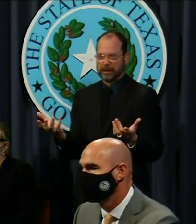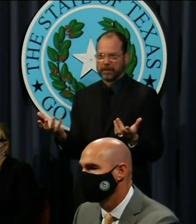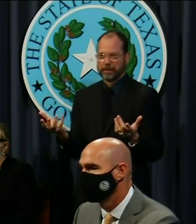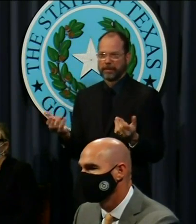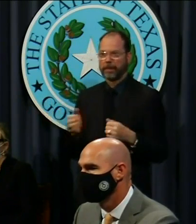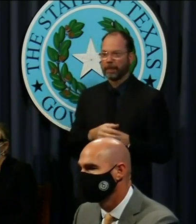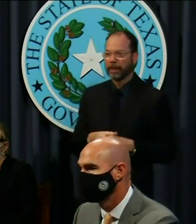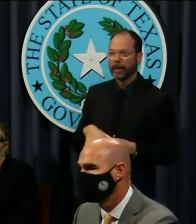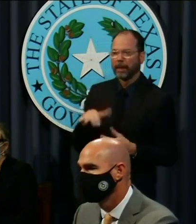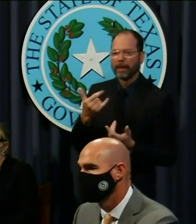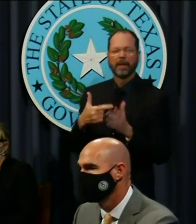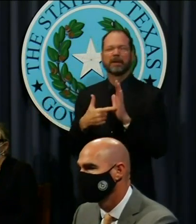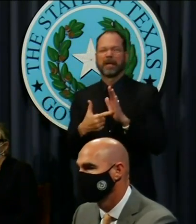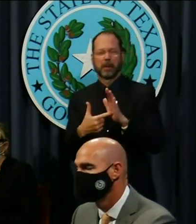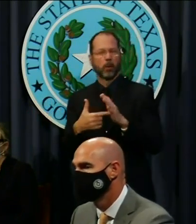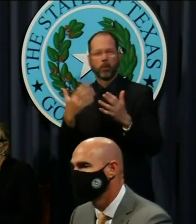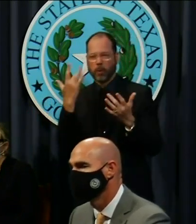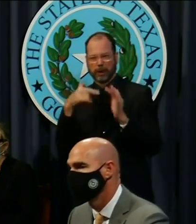easy example shows why.